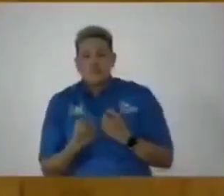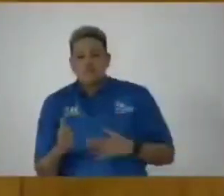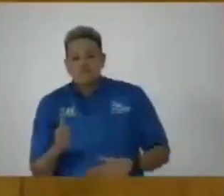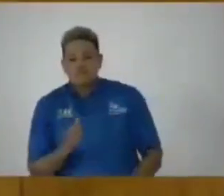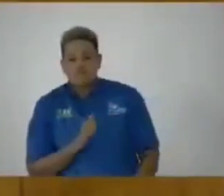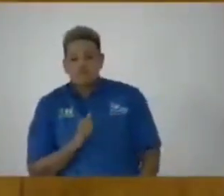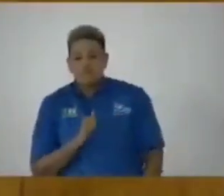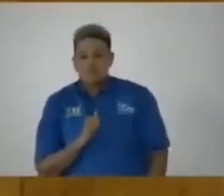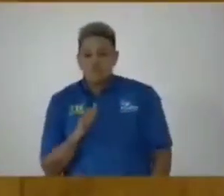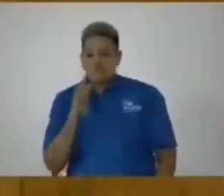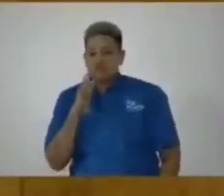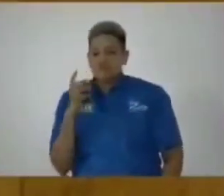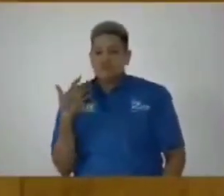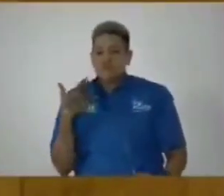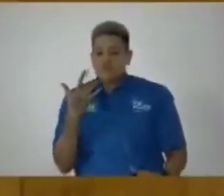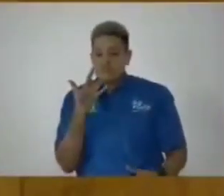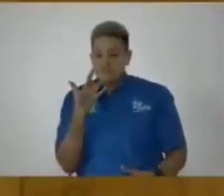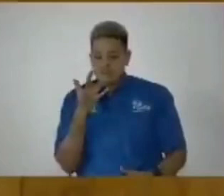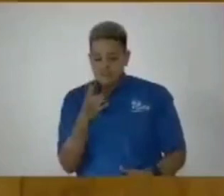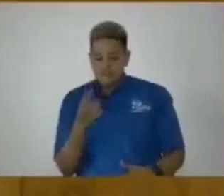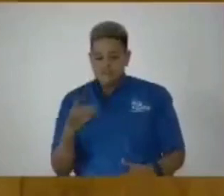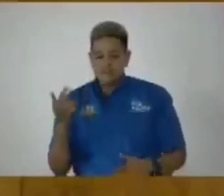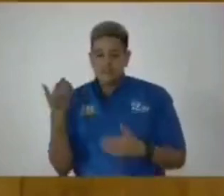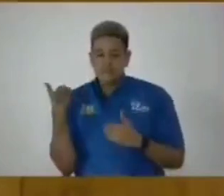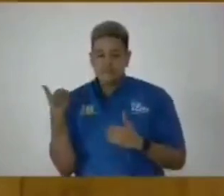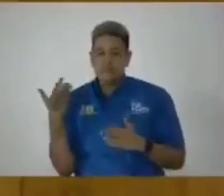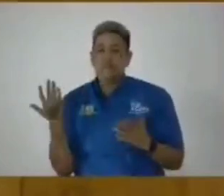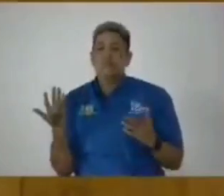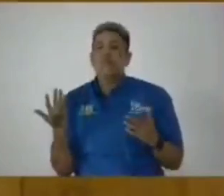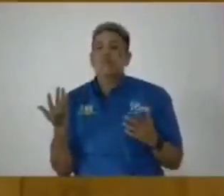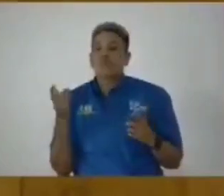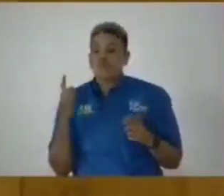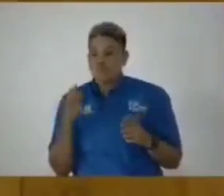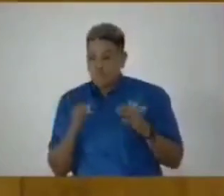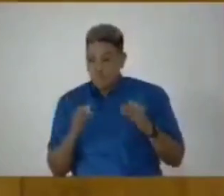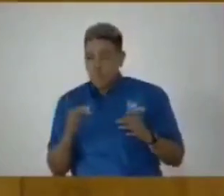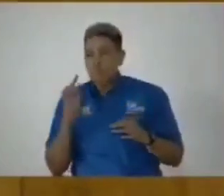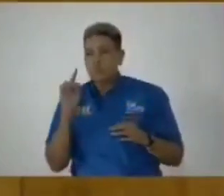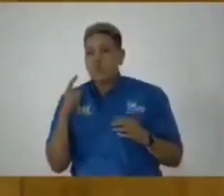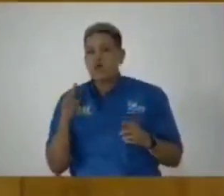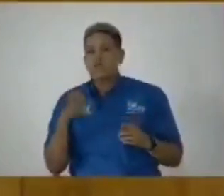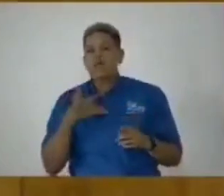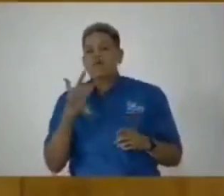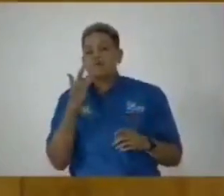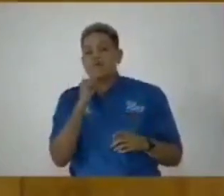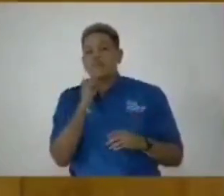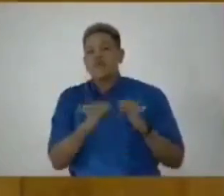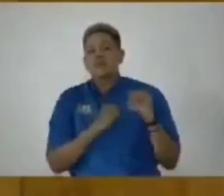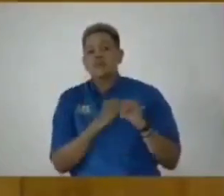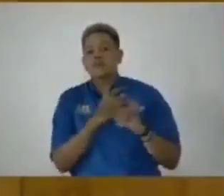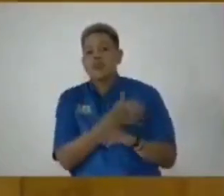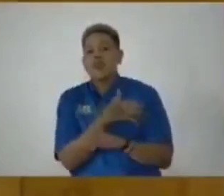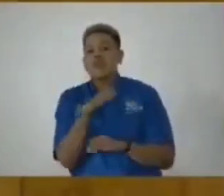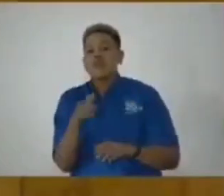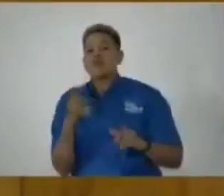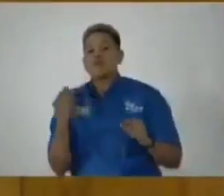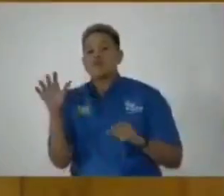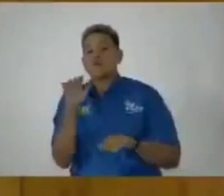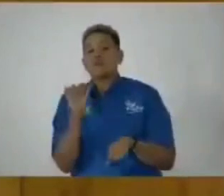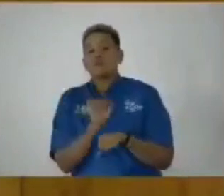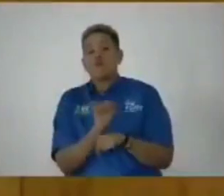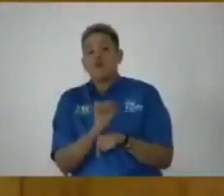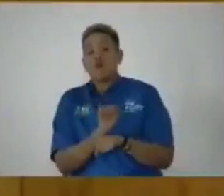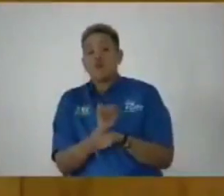am very much in favor of that institution being empowered to do its work,